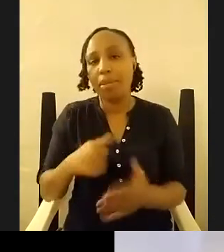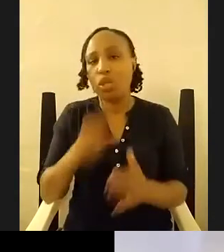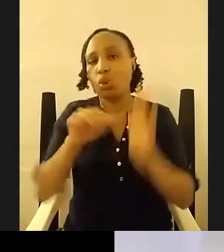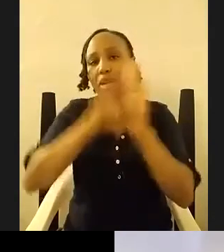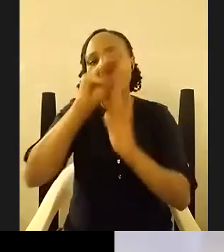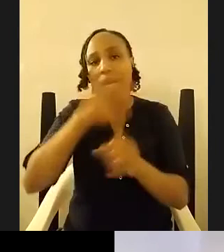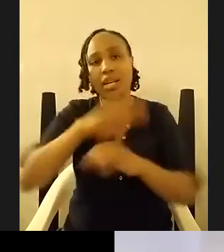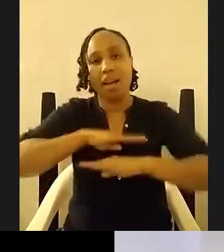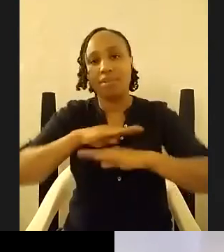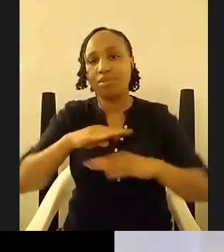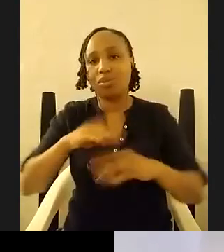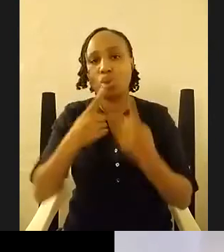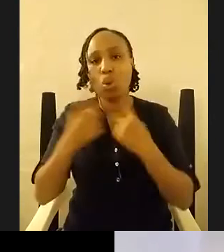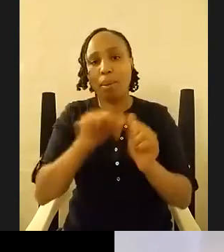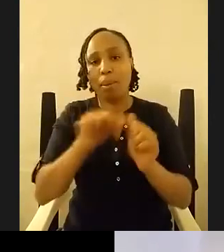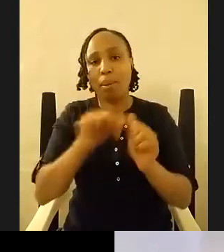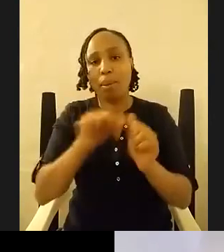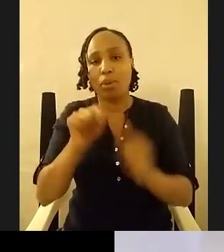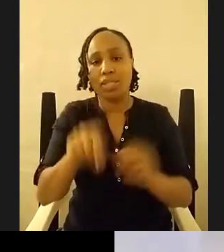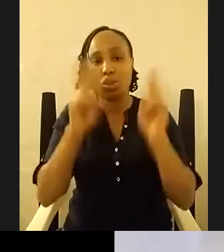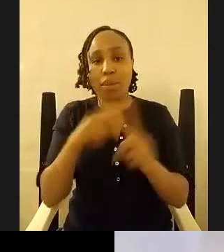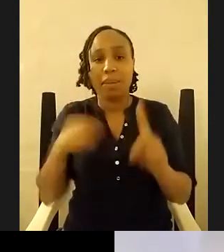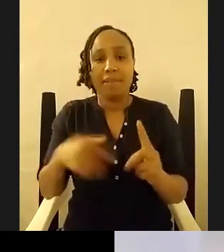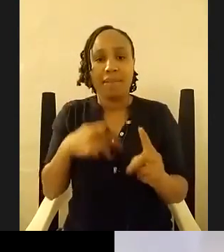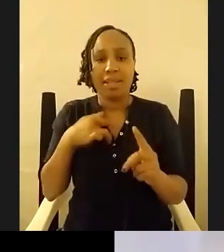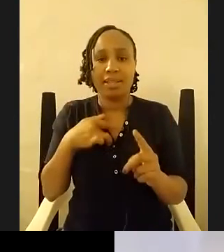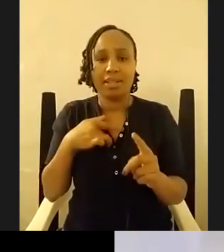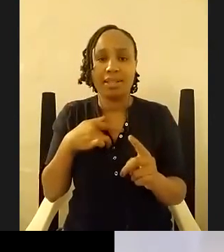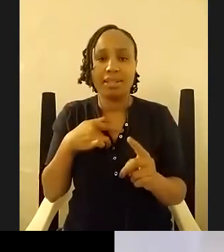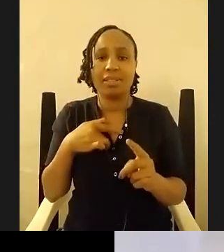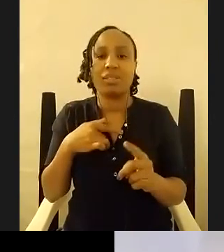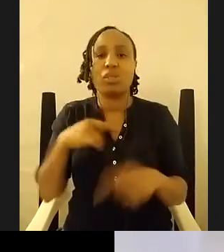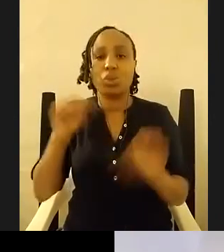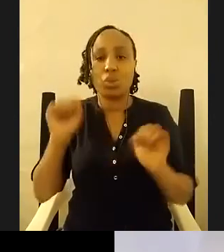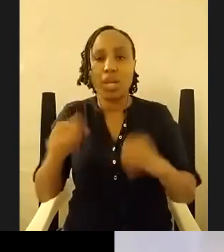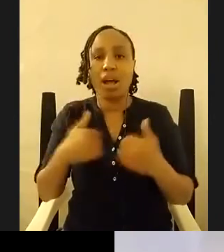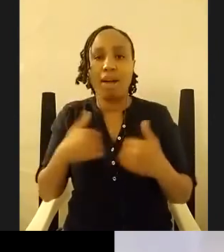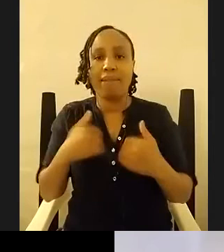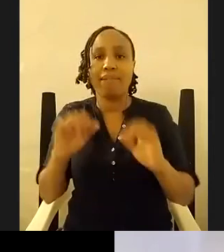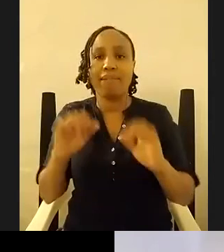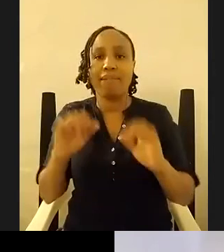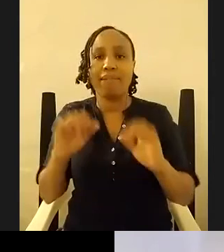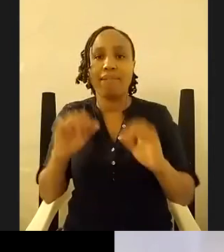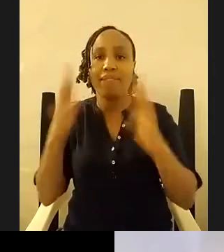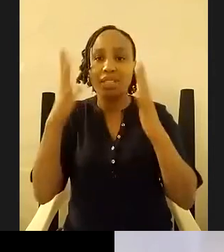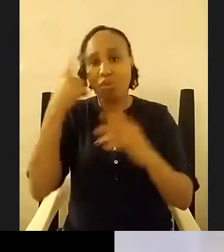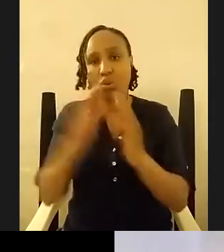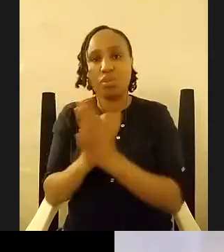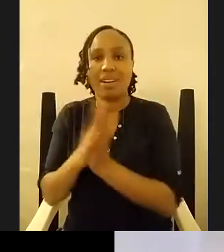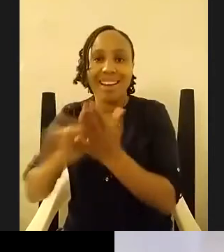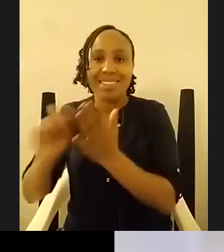it is my feeling that you can have a festival of writers but you can't have a festival of critics so